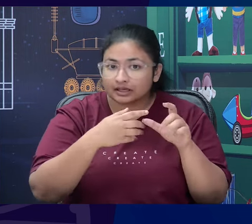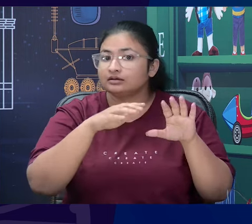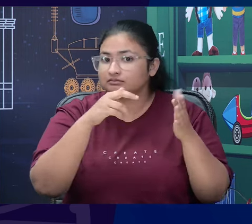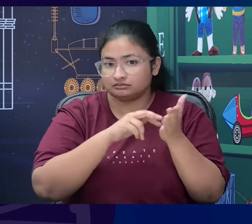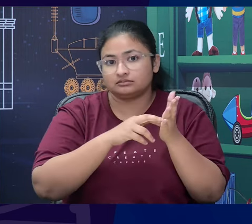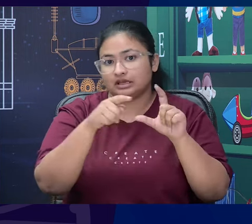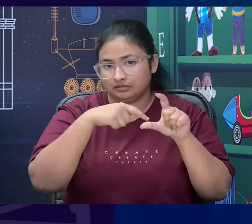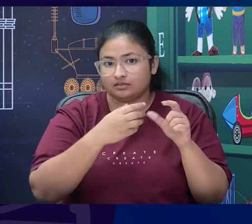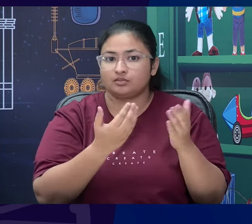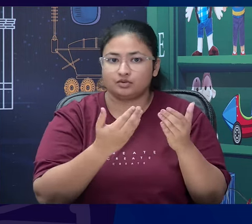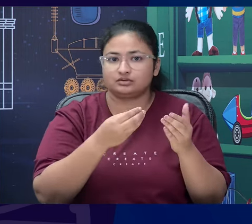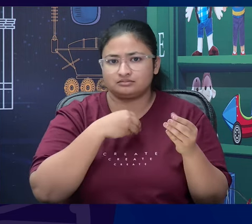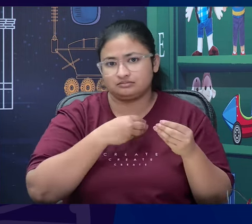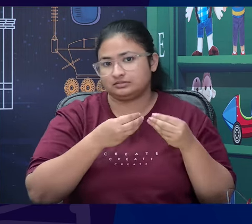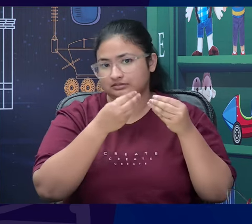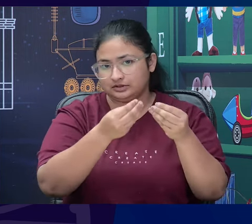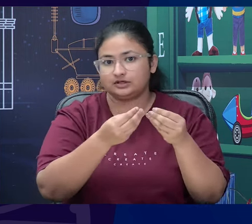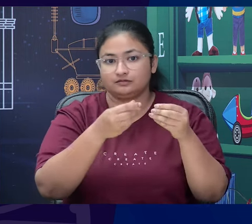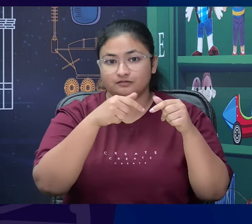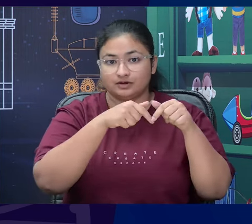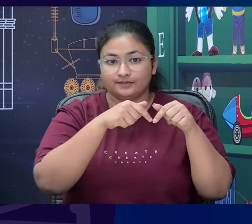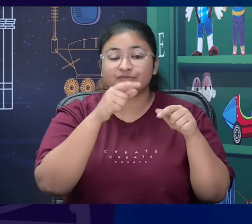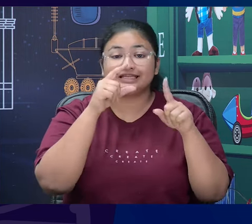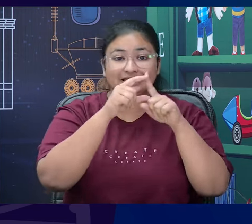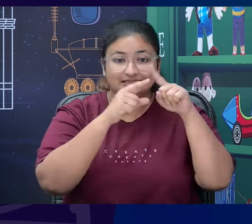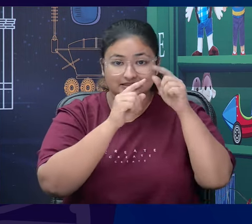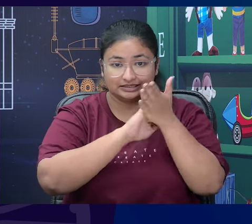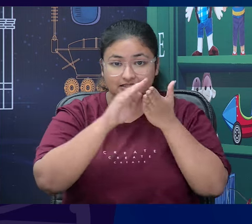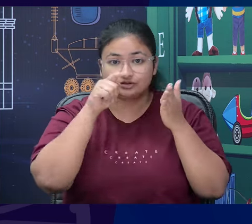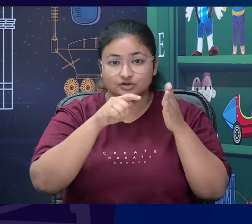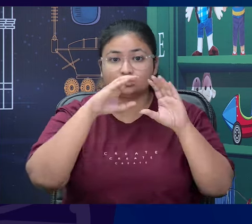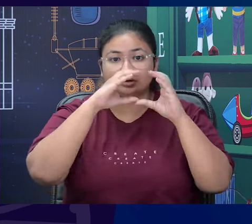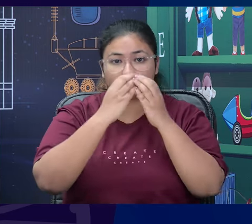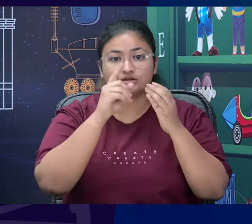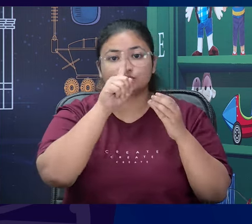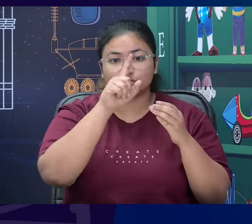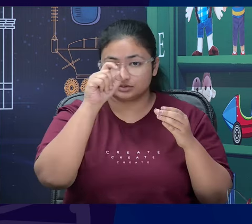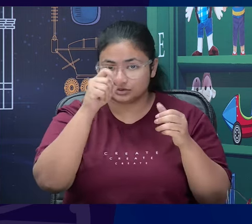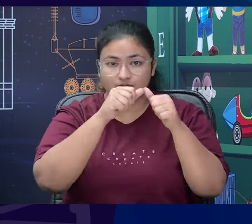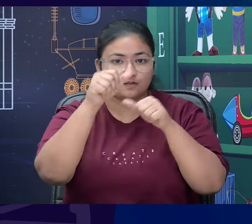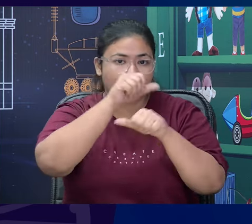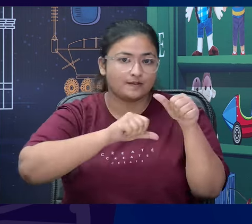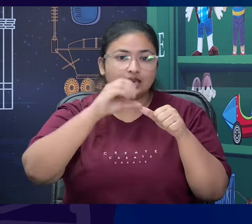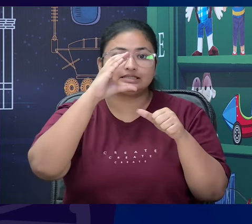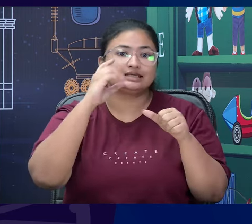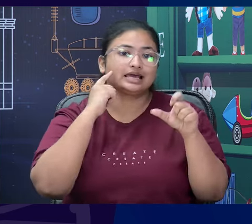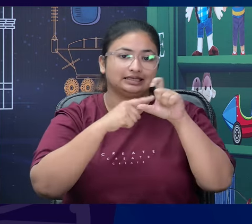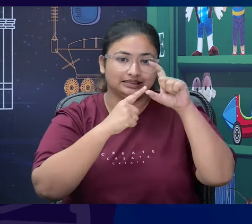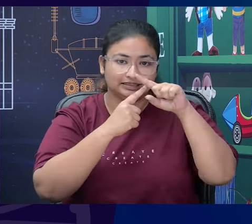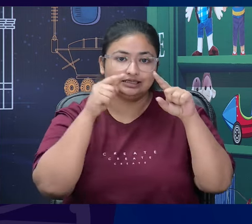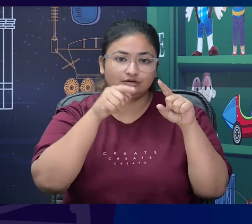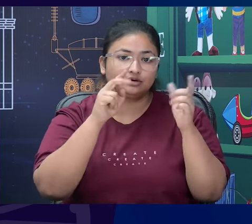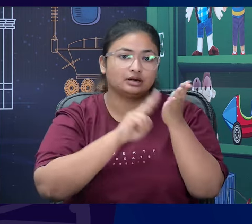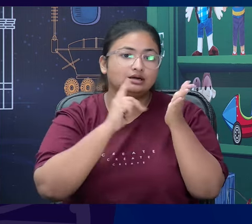email id, let me please provide you the email id which is dth.class10 at the rate ciet.nic